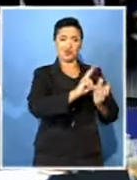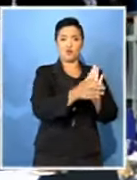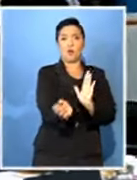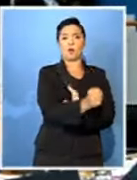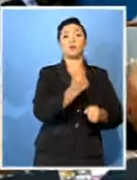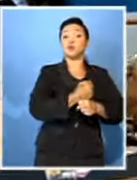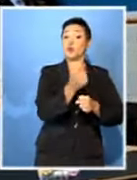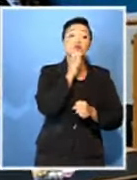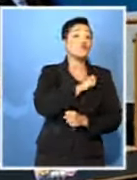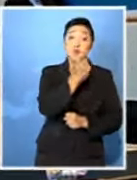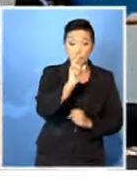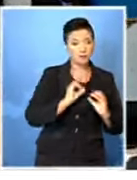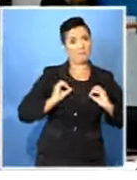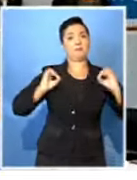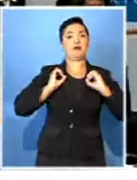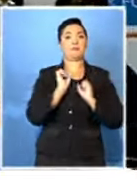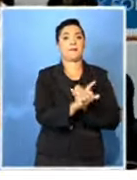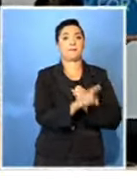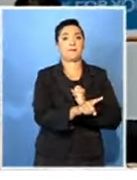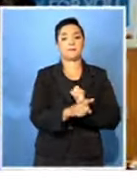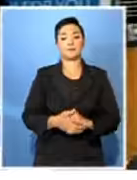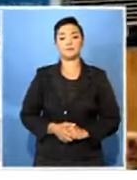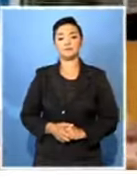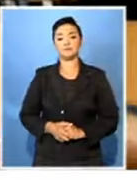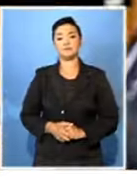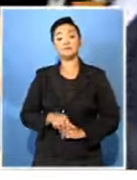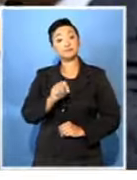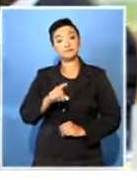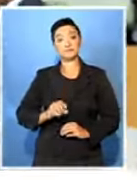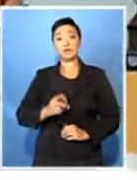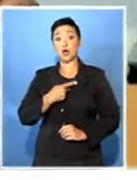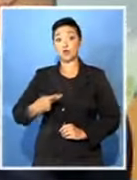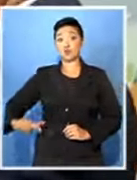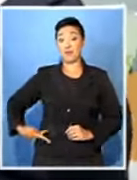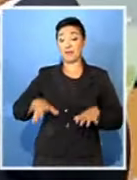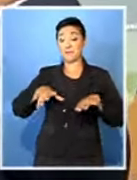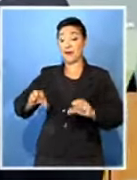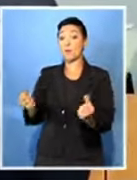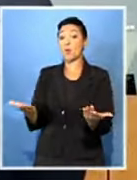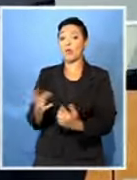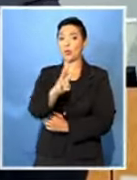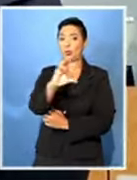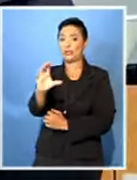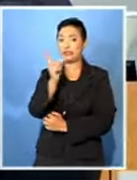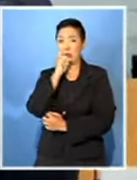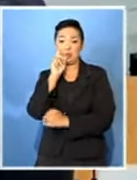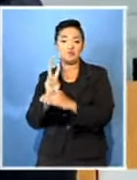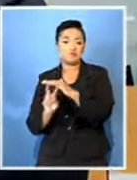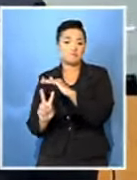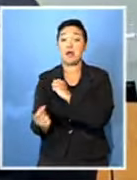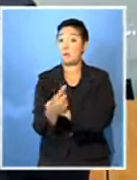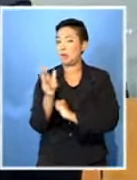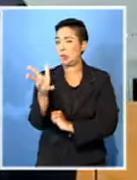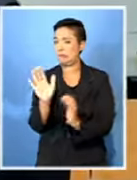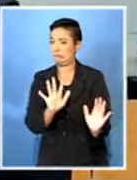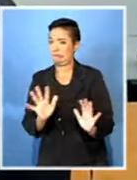The stage looked set for Patricia DeLille to eventually fill the post as Premier in the Western Cape. But her resignation as